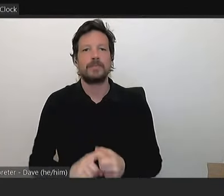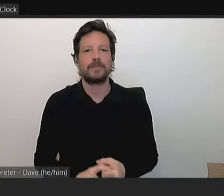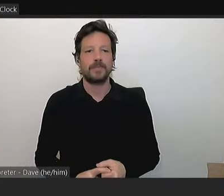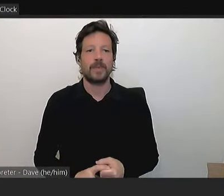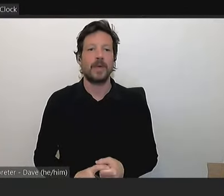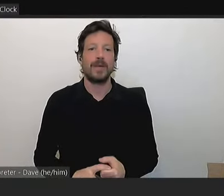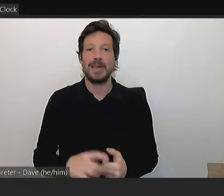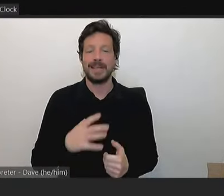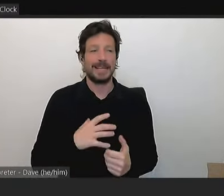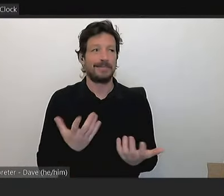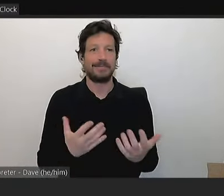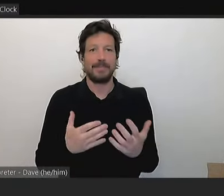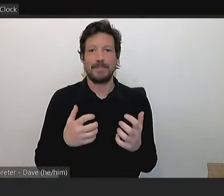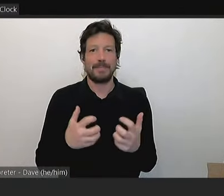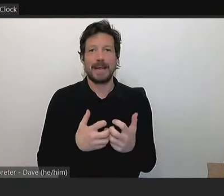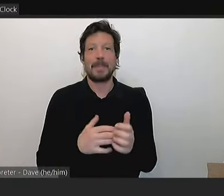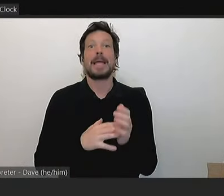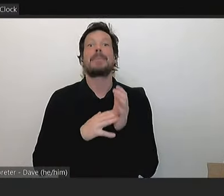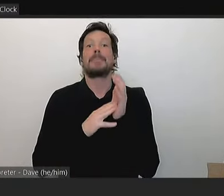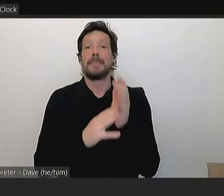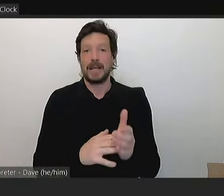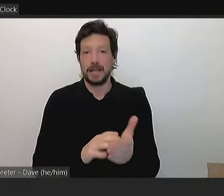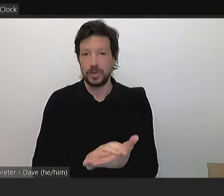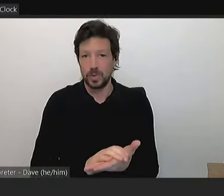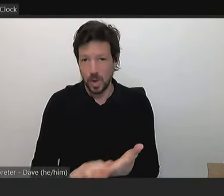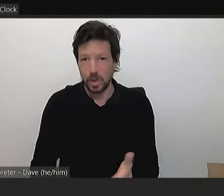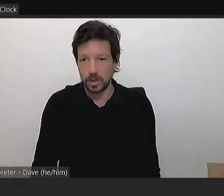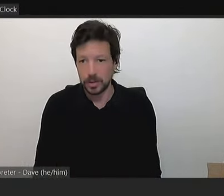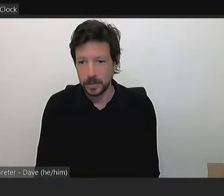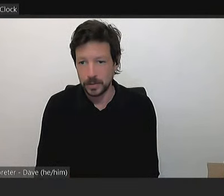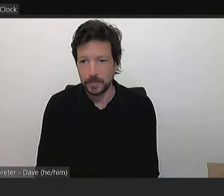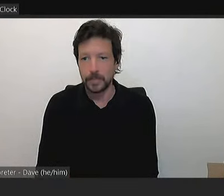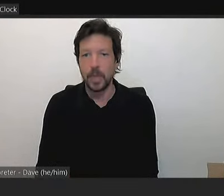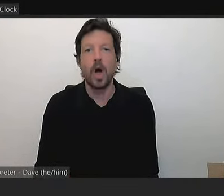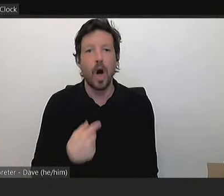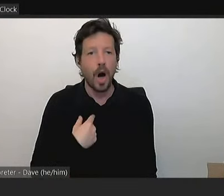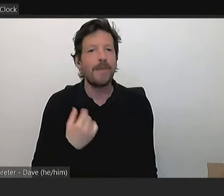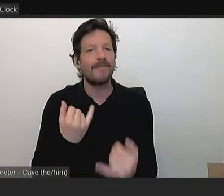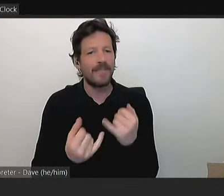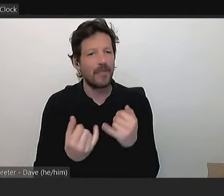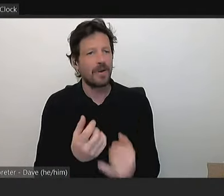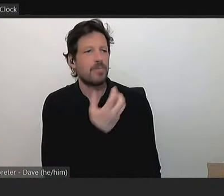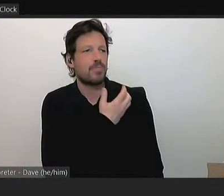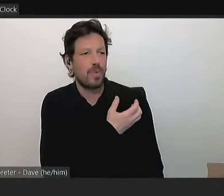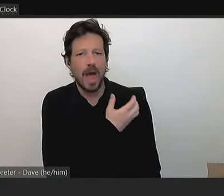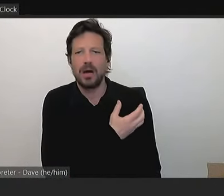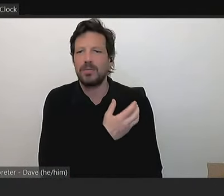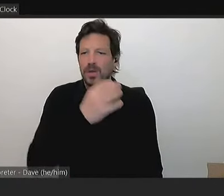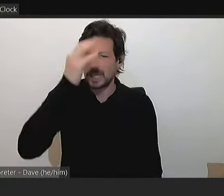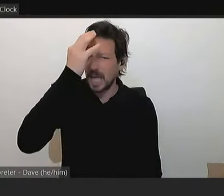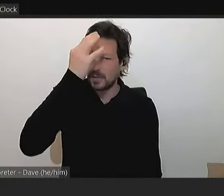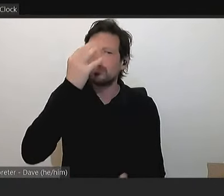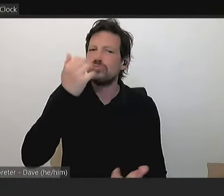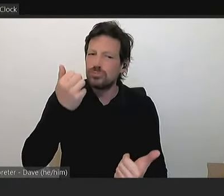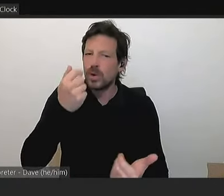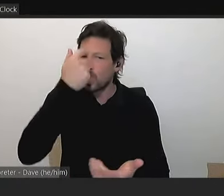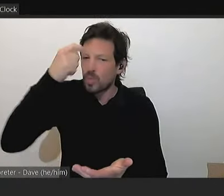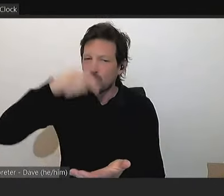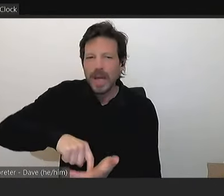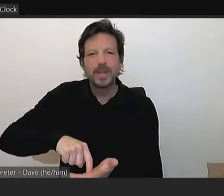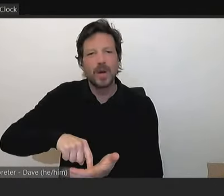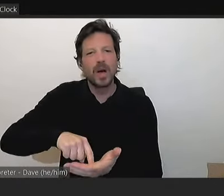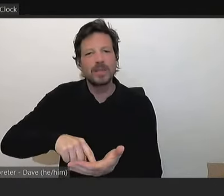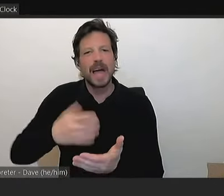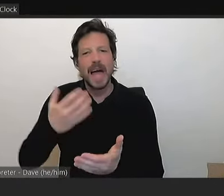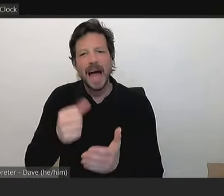dollars. And so I'm really proud that, you know, we as a Council have recognised that financial responsibility first and foremost.